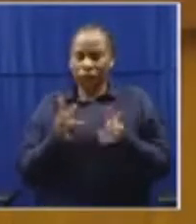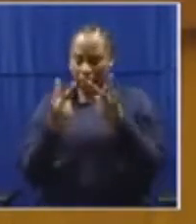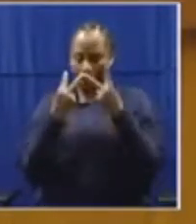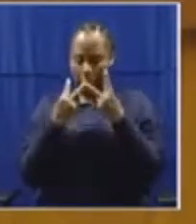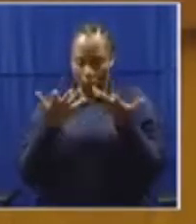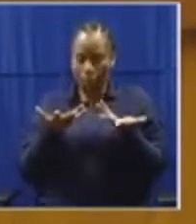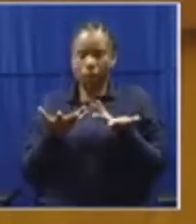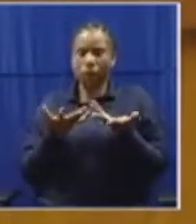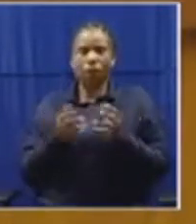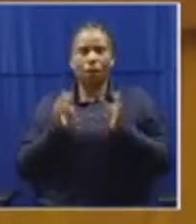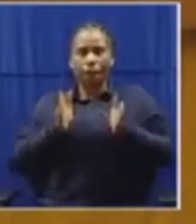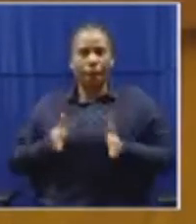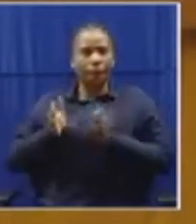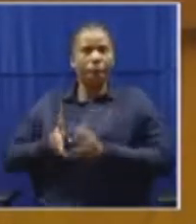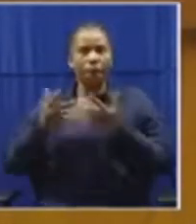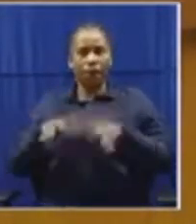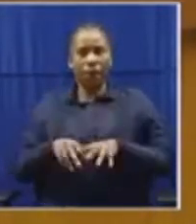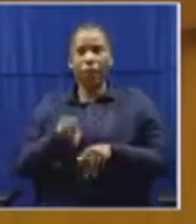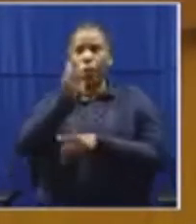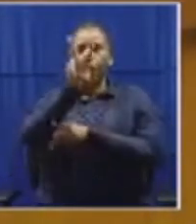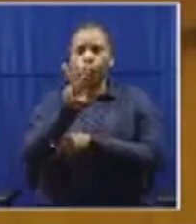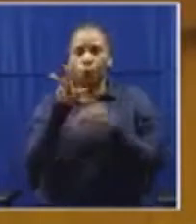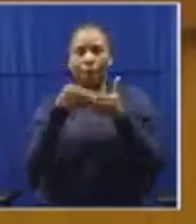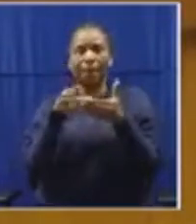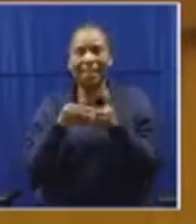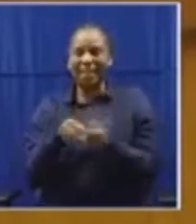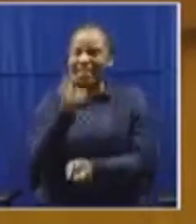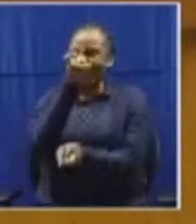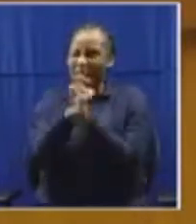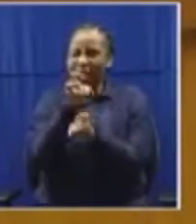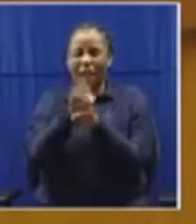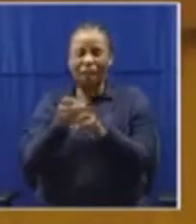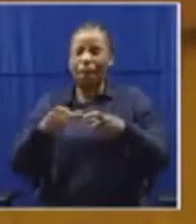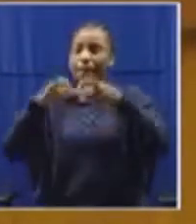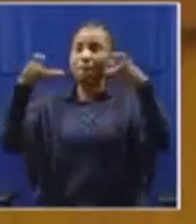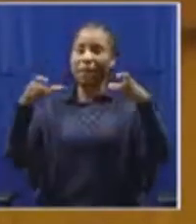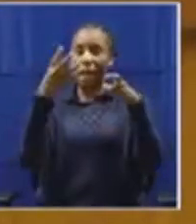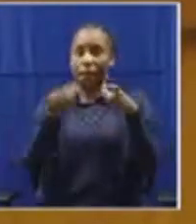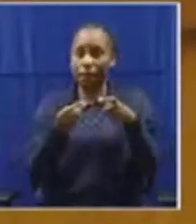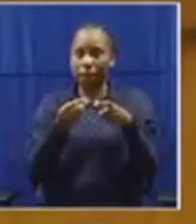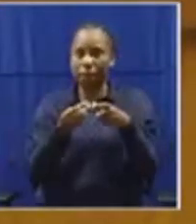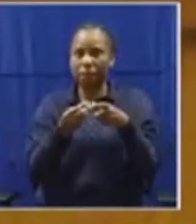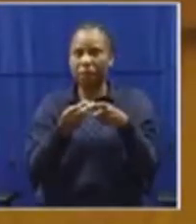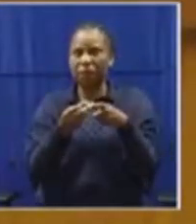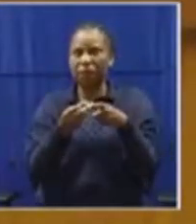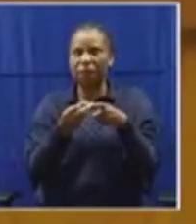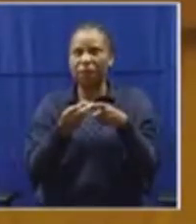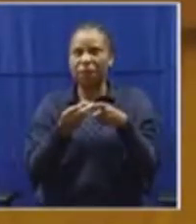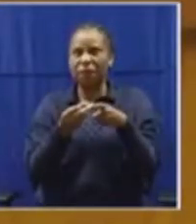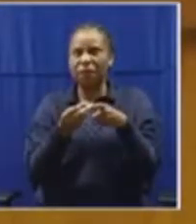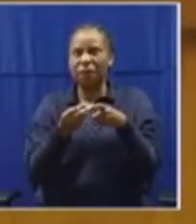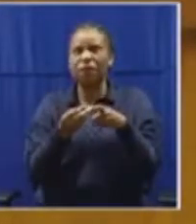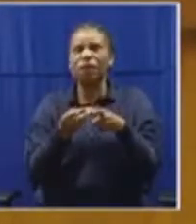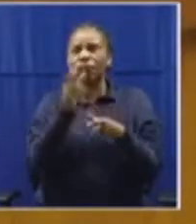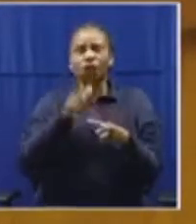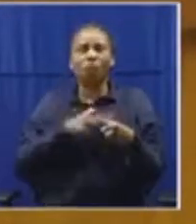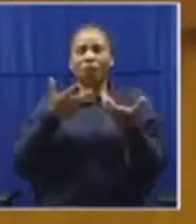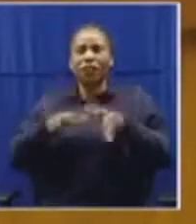When these two members had great difficulties which they needed to, which they articulated,